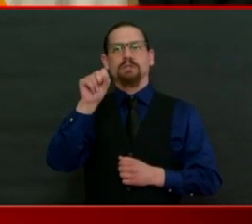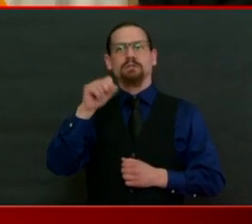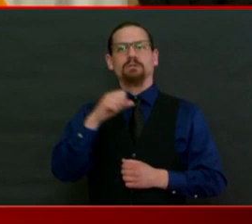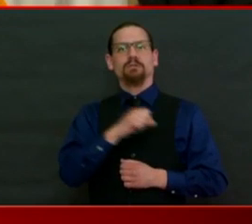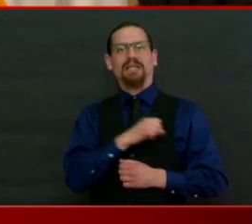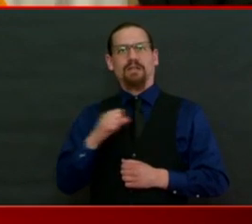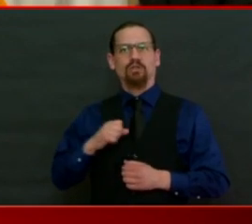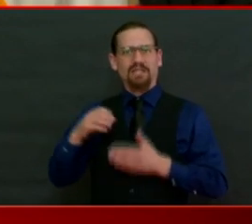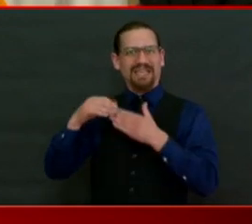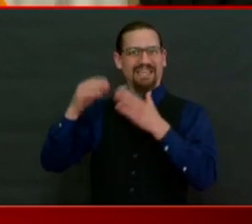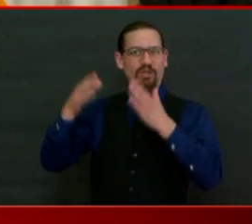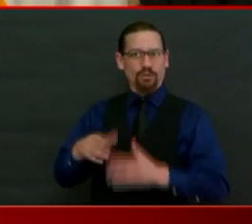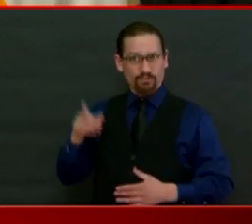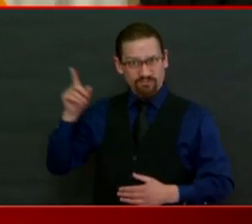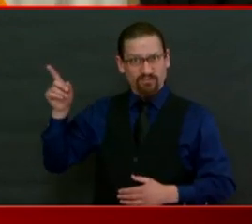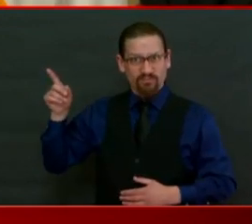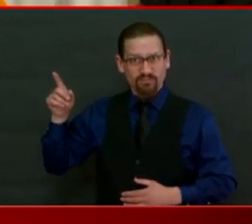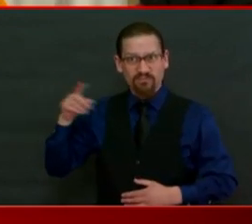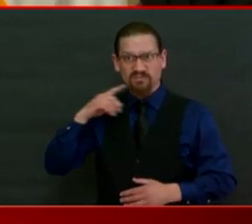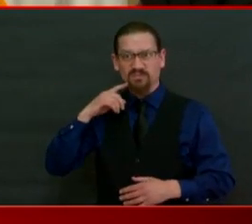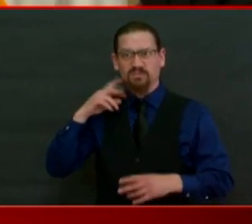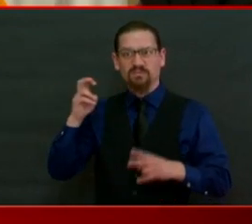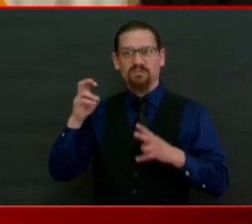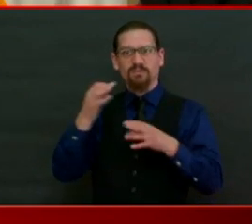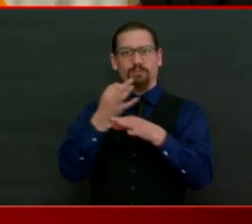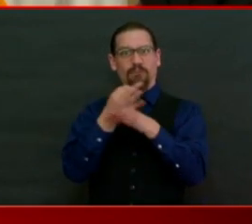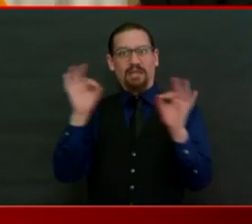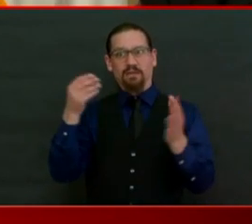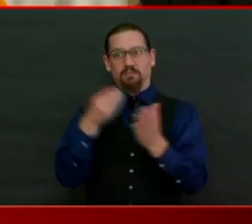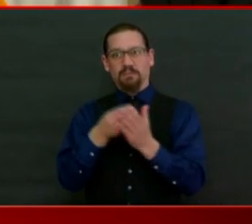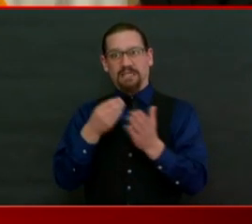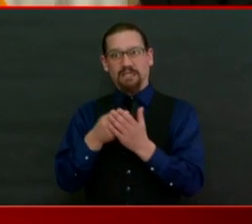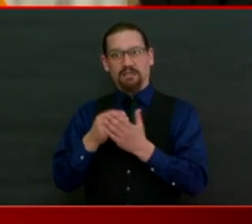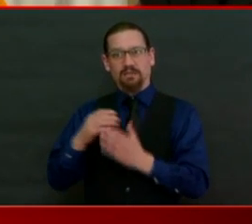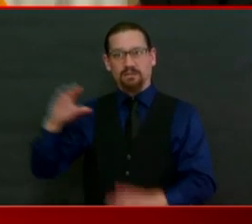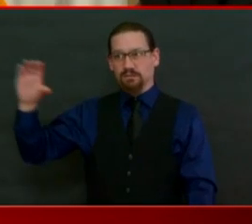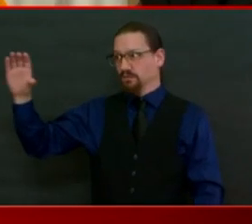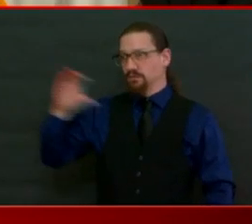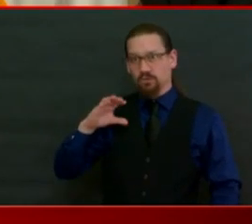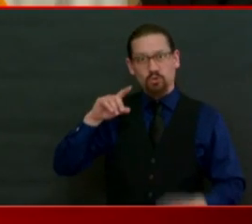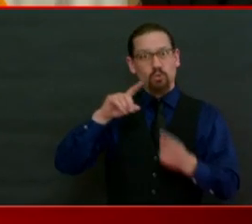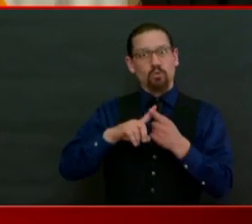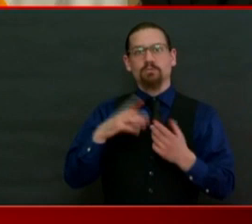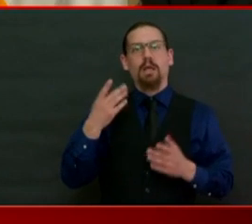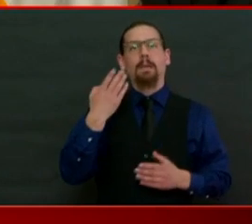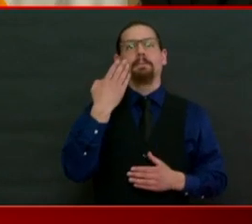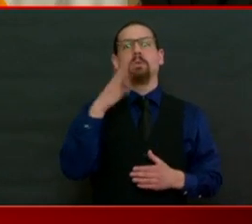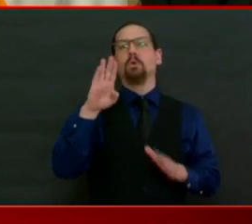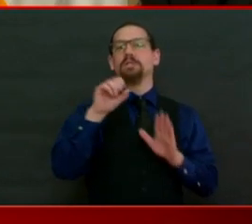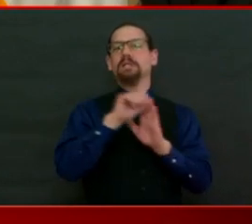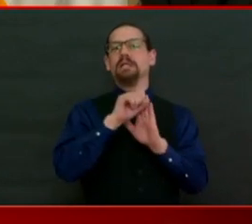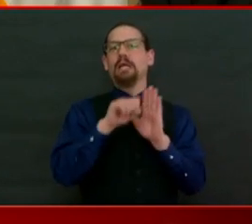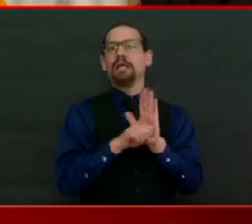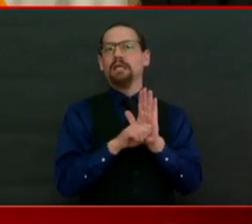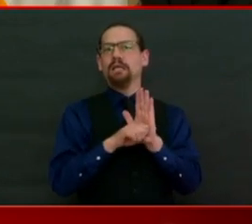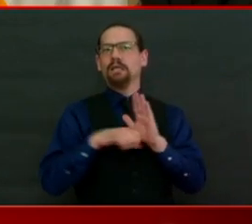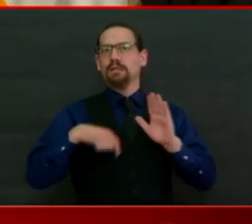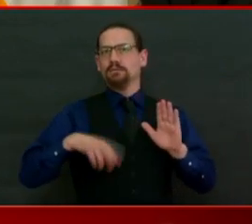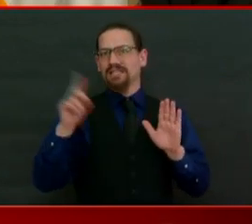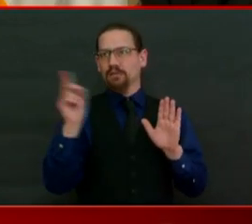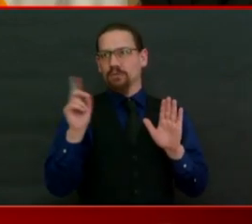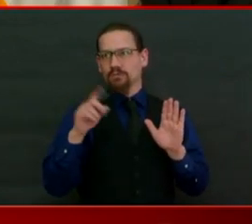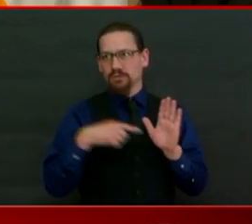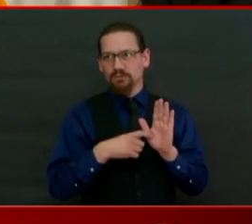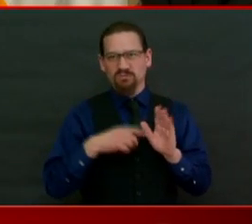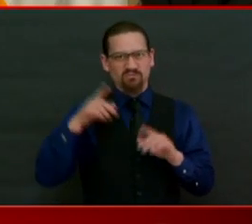free money to governors in a blue state bailout and suggests the bankruptcy route, including defaulting on pensions. How will this